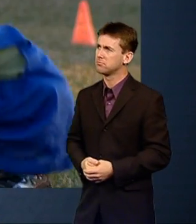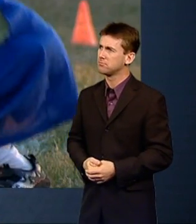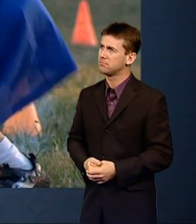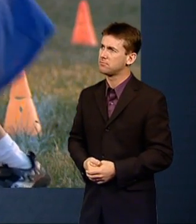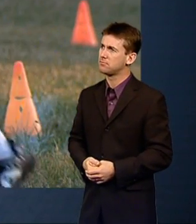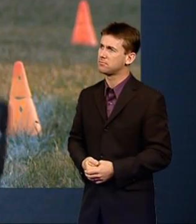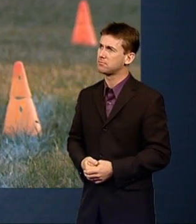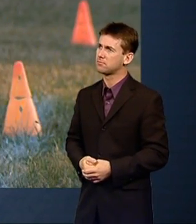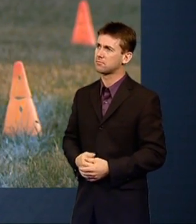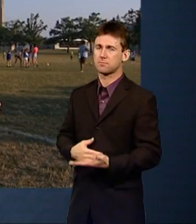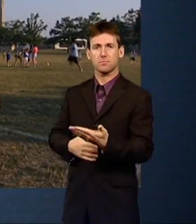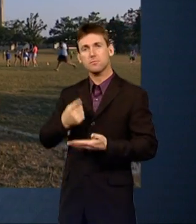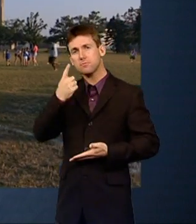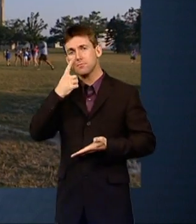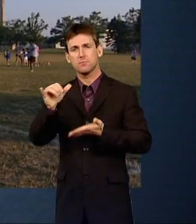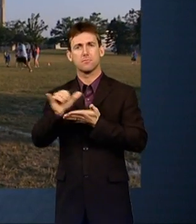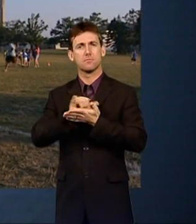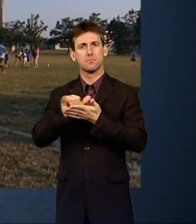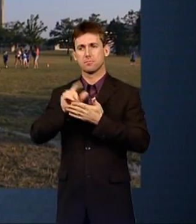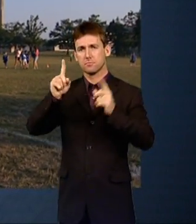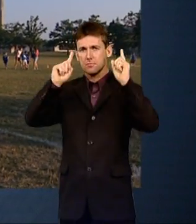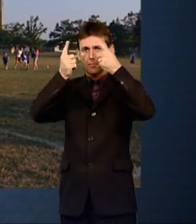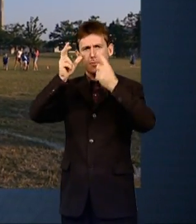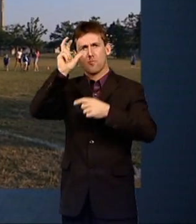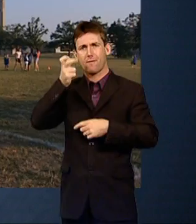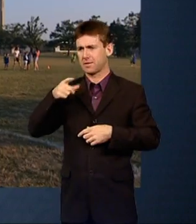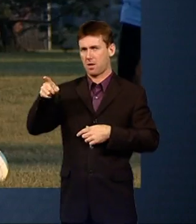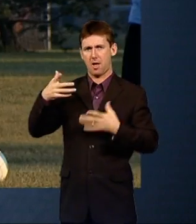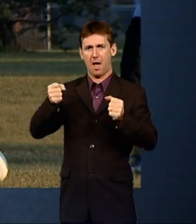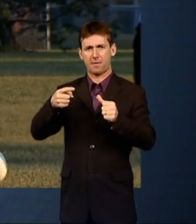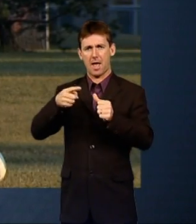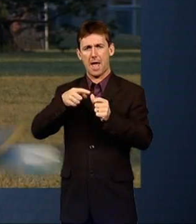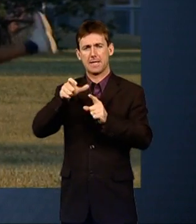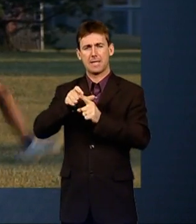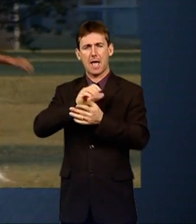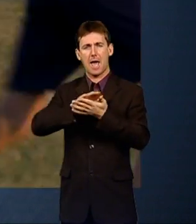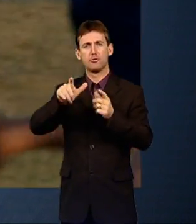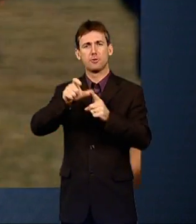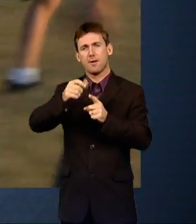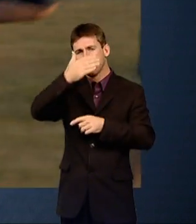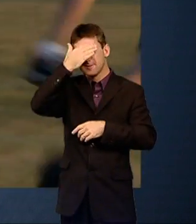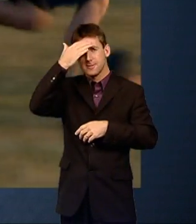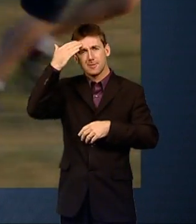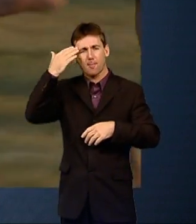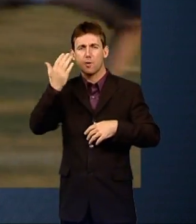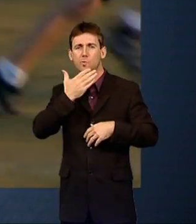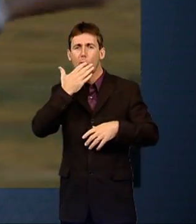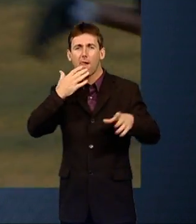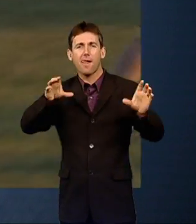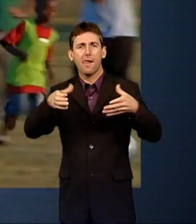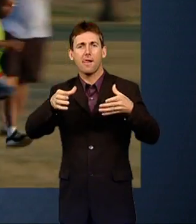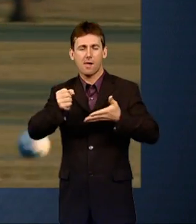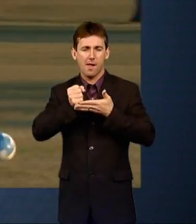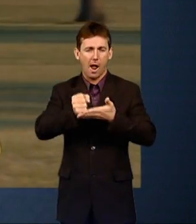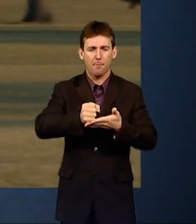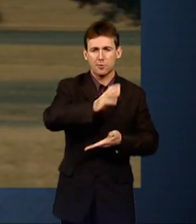Over in upstate New York, Professor Pelham runs intensive ADHD summer camps to help not just the children, but their parents